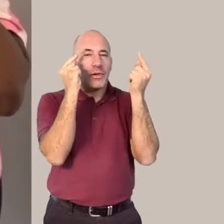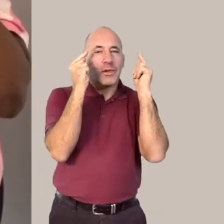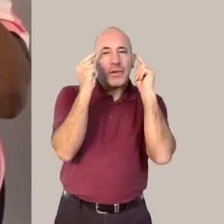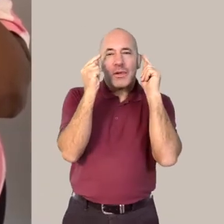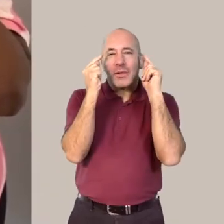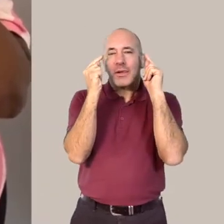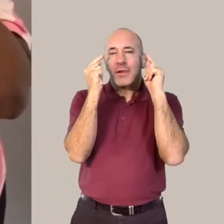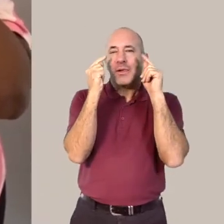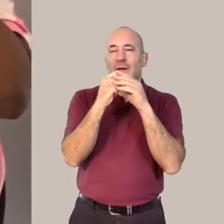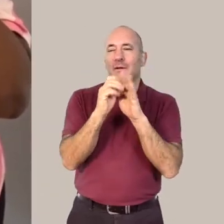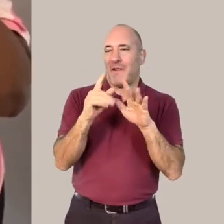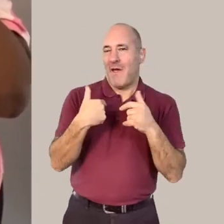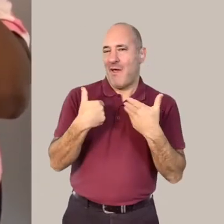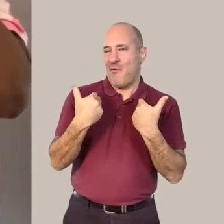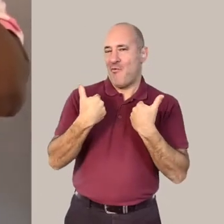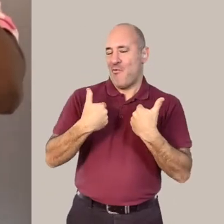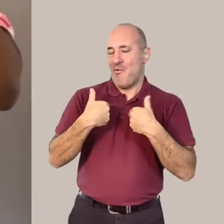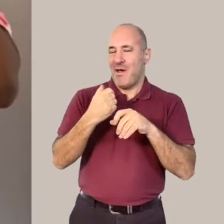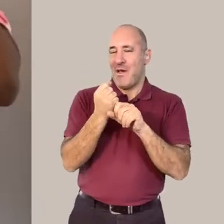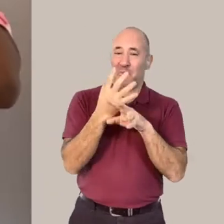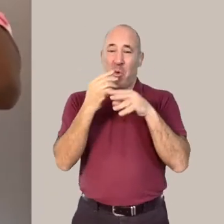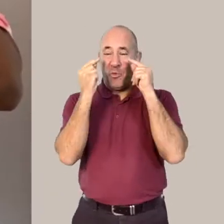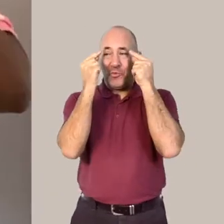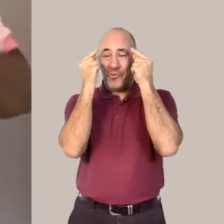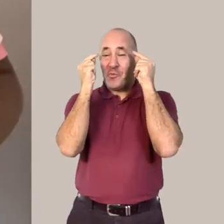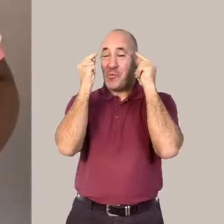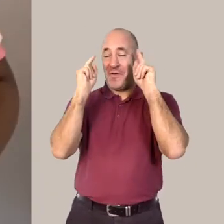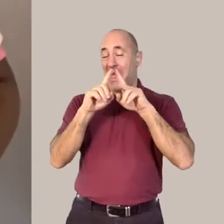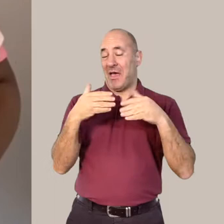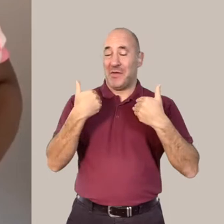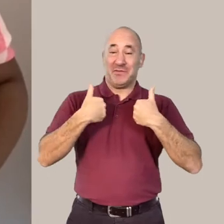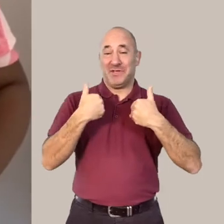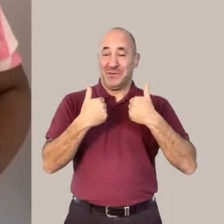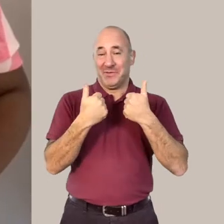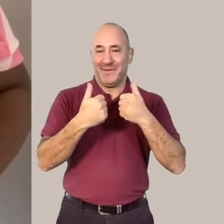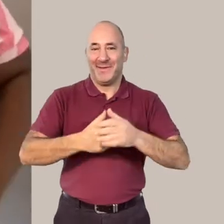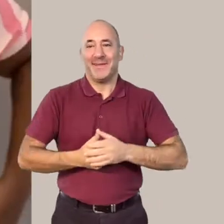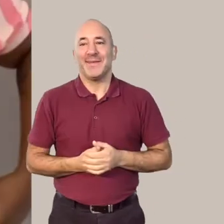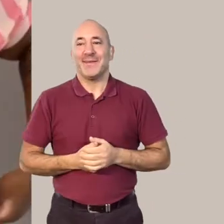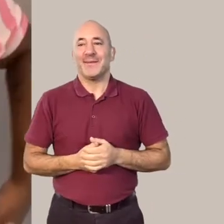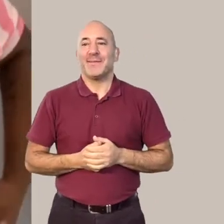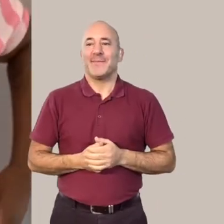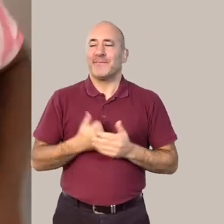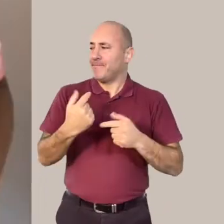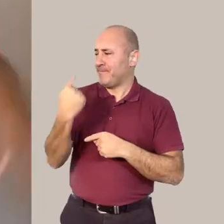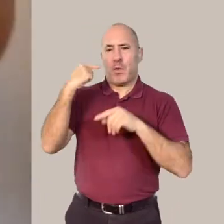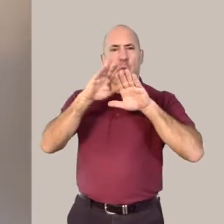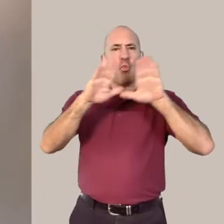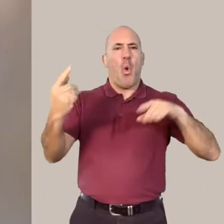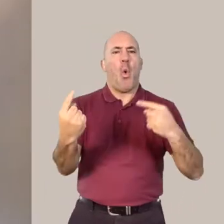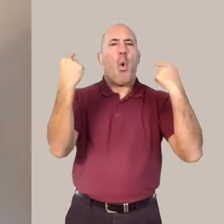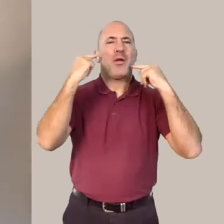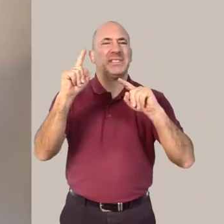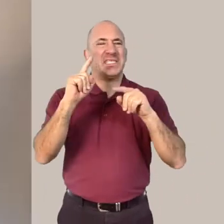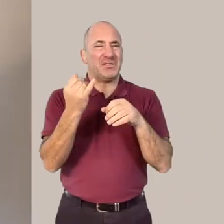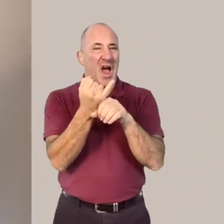feels quite ridged, the little gold pattern on each side of my glasses. I have a